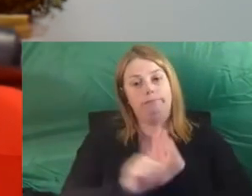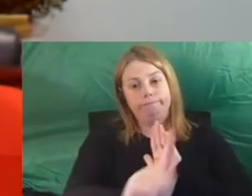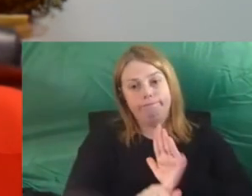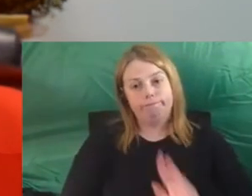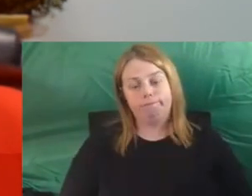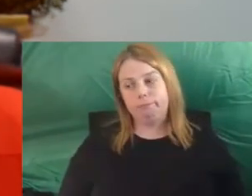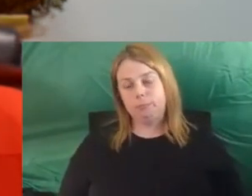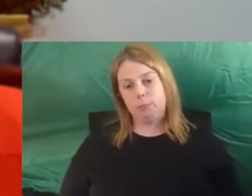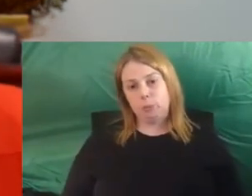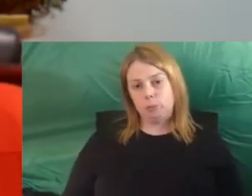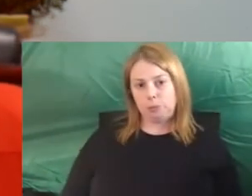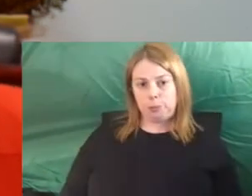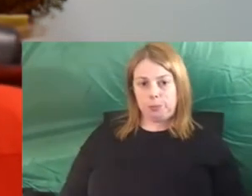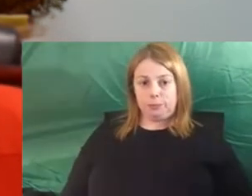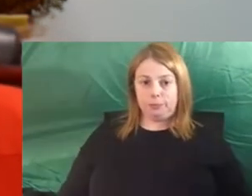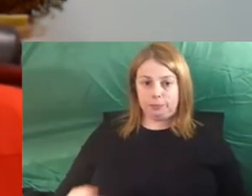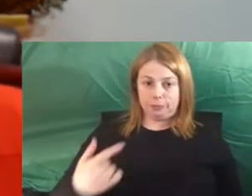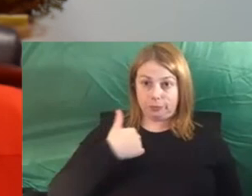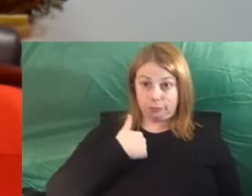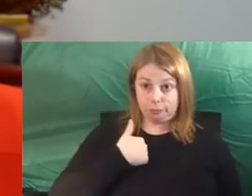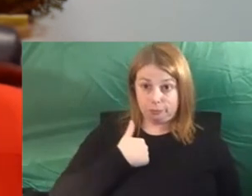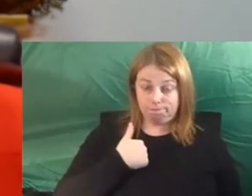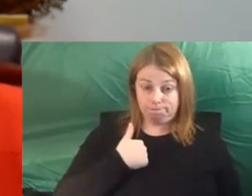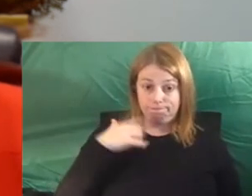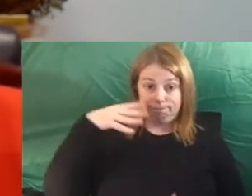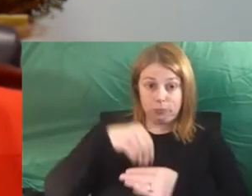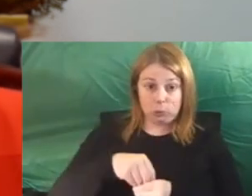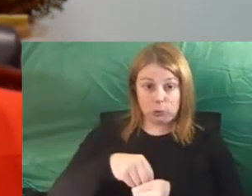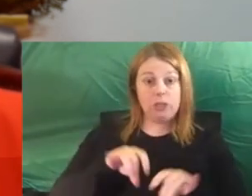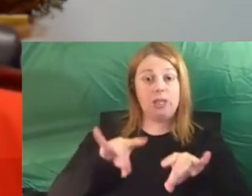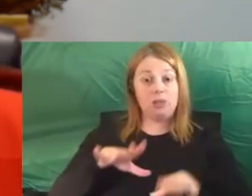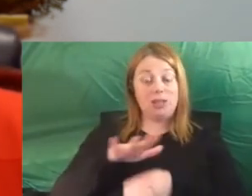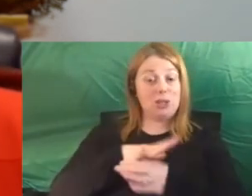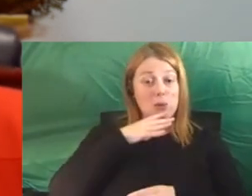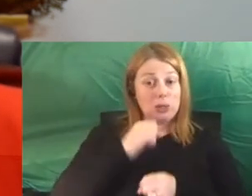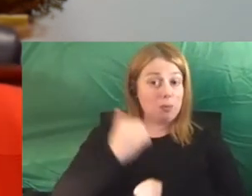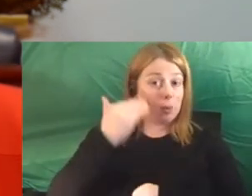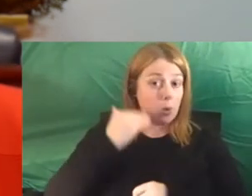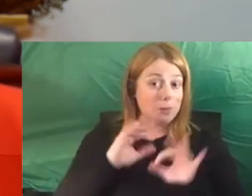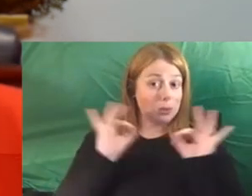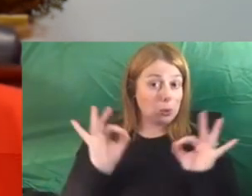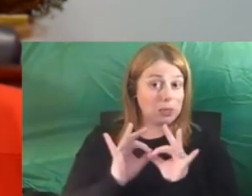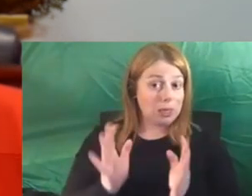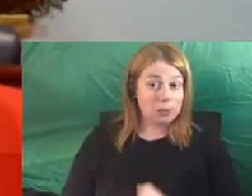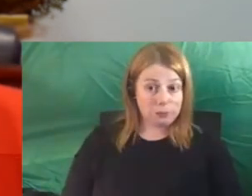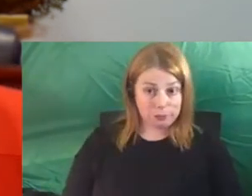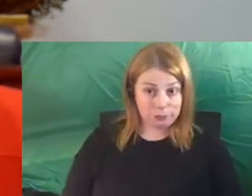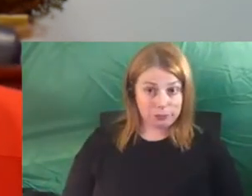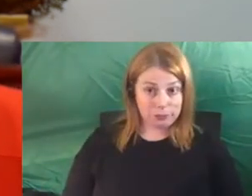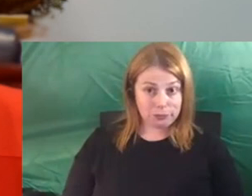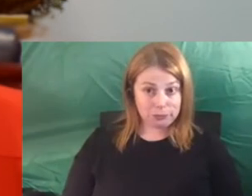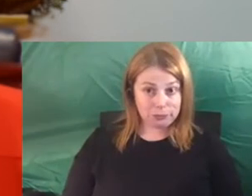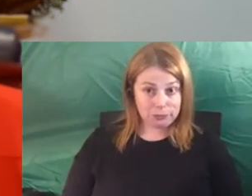So for me, I joined the Australian Local Government Women's Association. And we